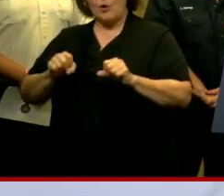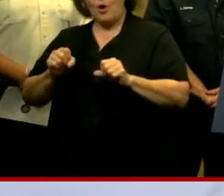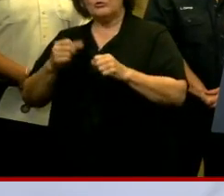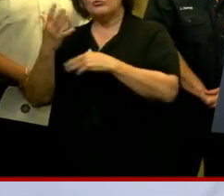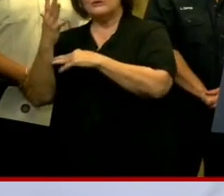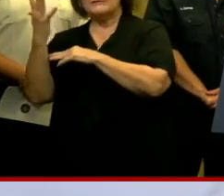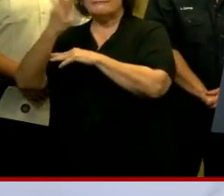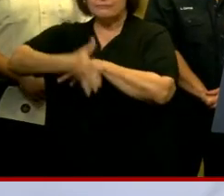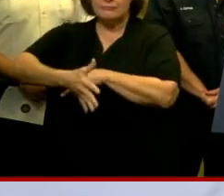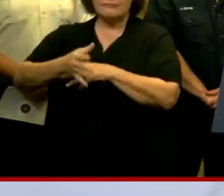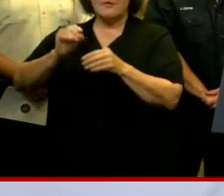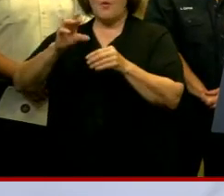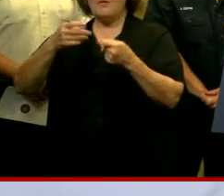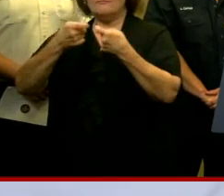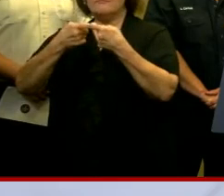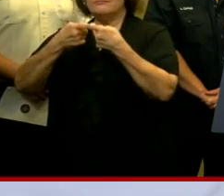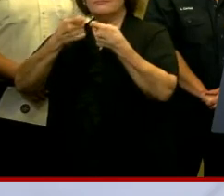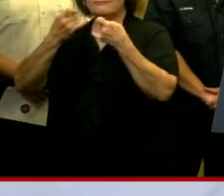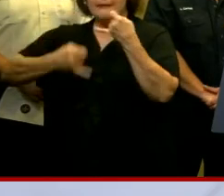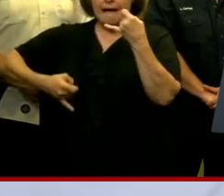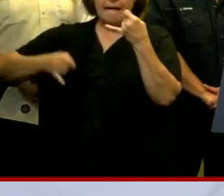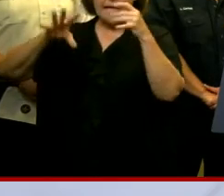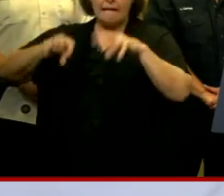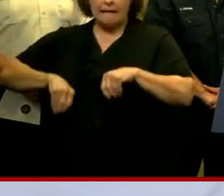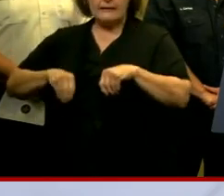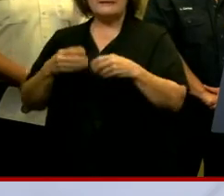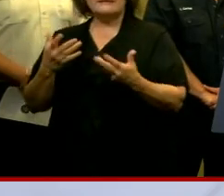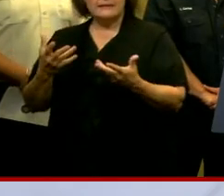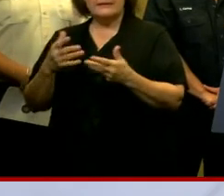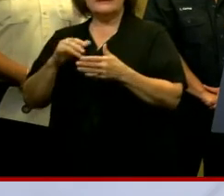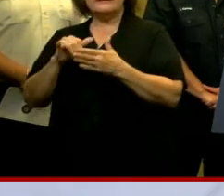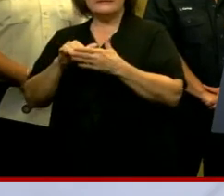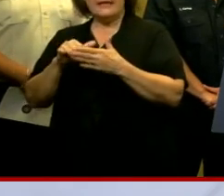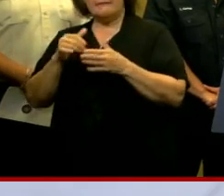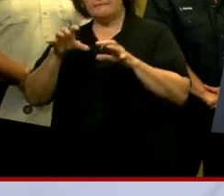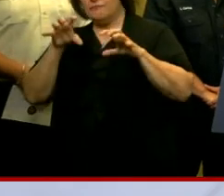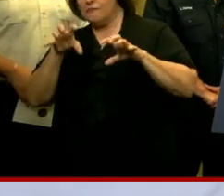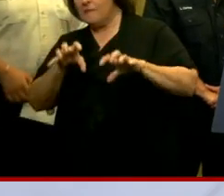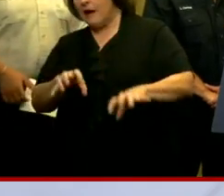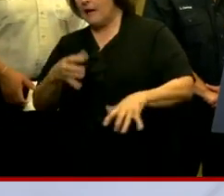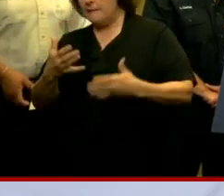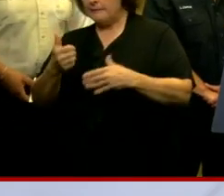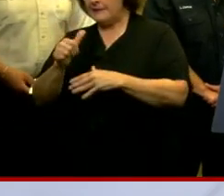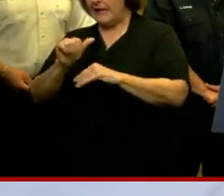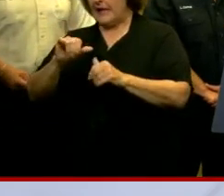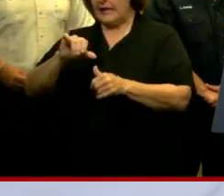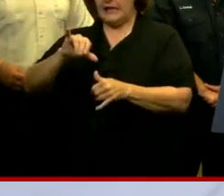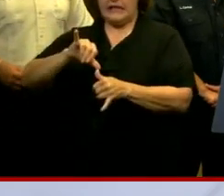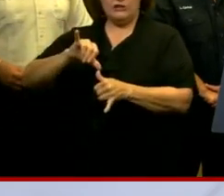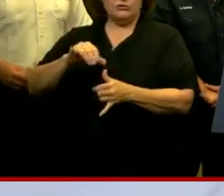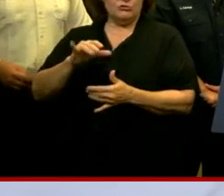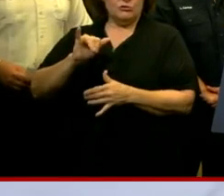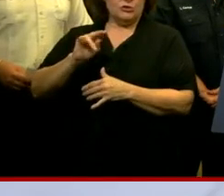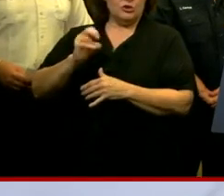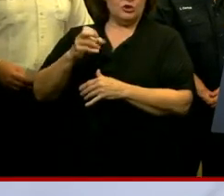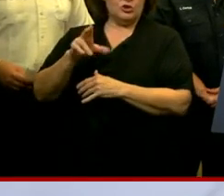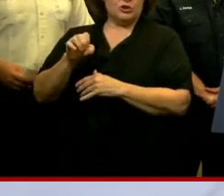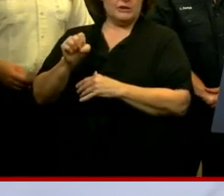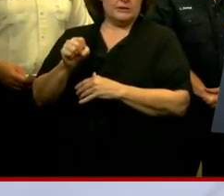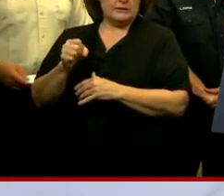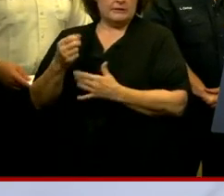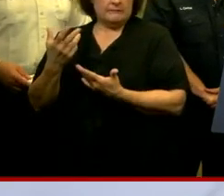down trees and prolonged power outages. Heavy rain in excess of 10 inches that could and now that's over a day or two